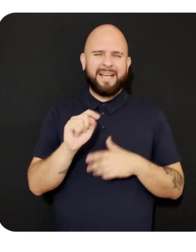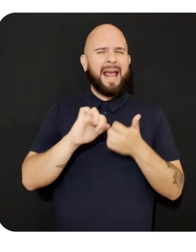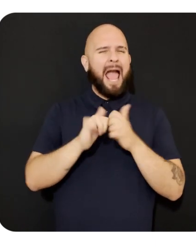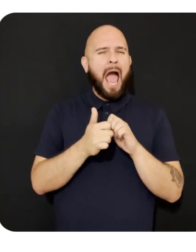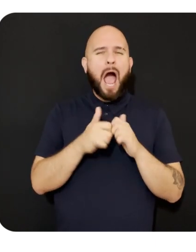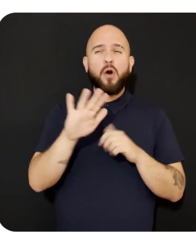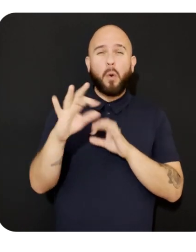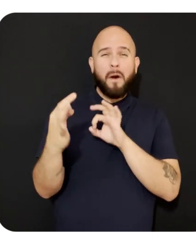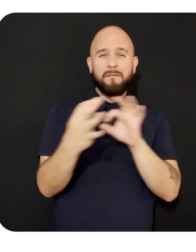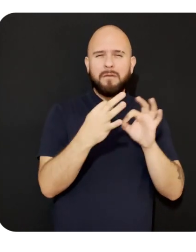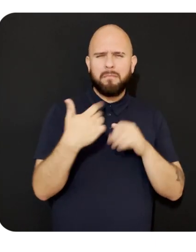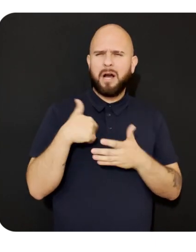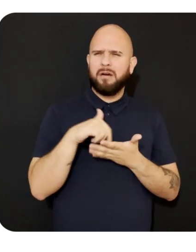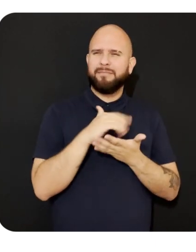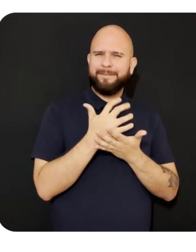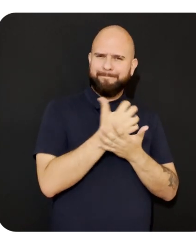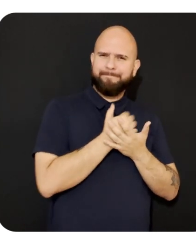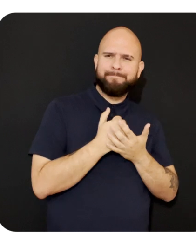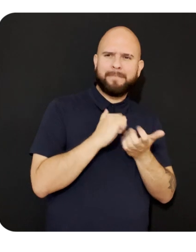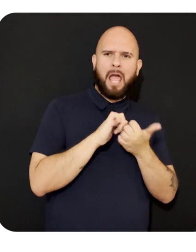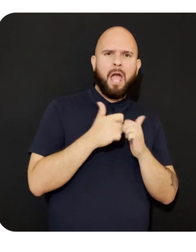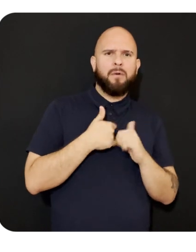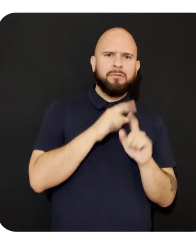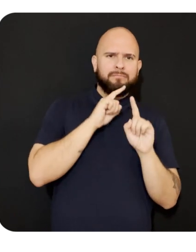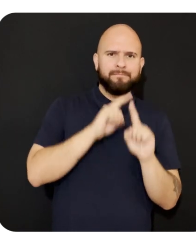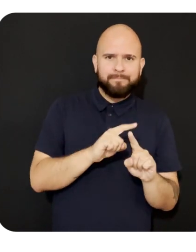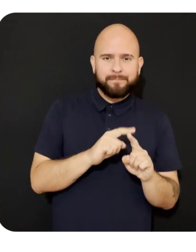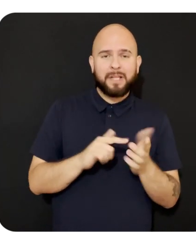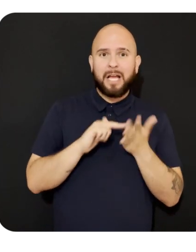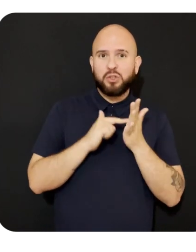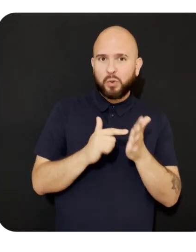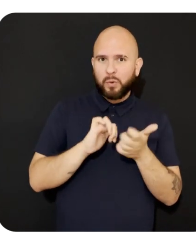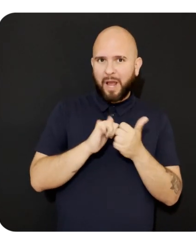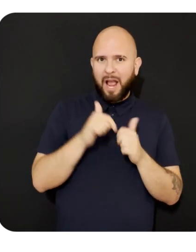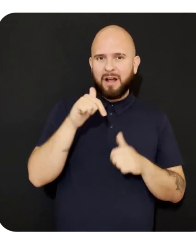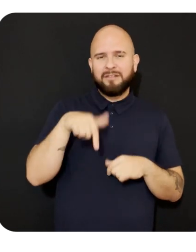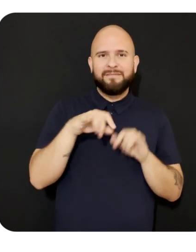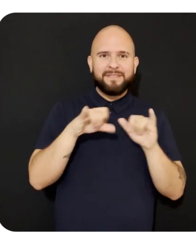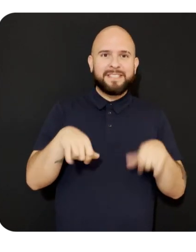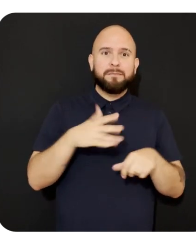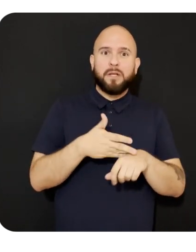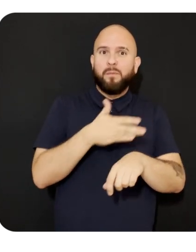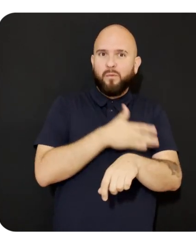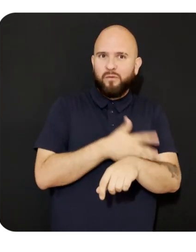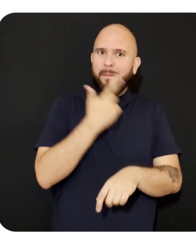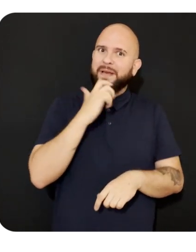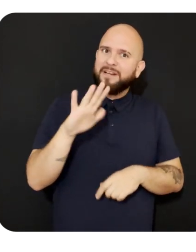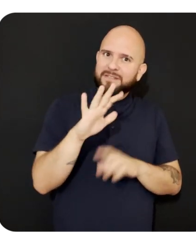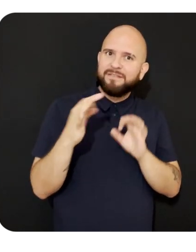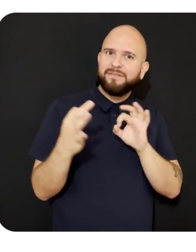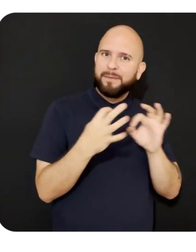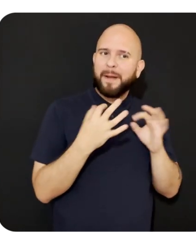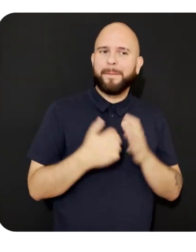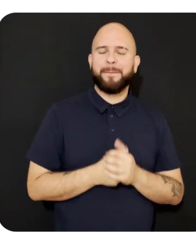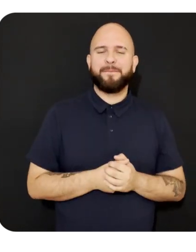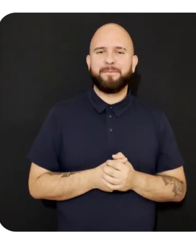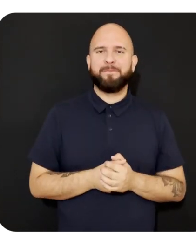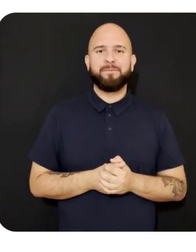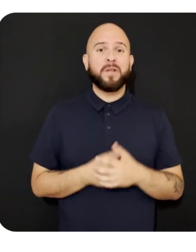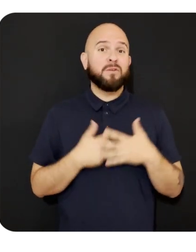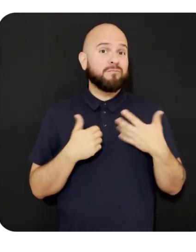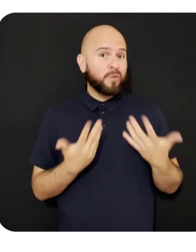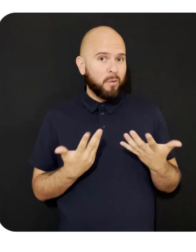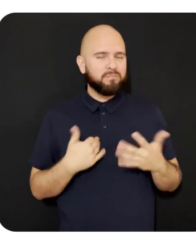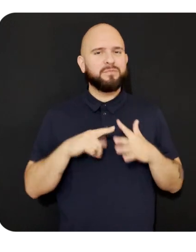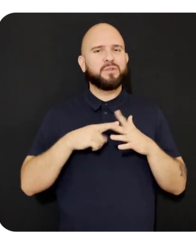feedback that you've given us and show you how the platform is improving as a direct result. So let's start